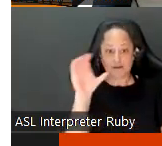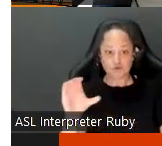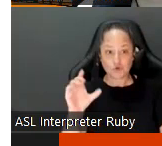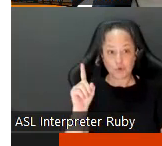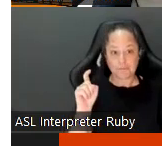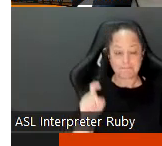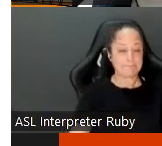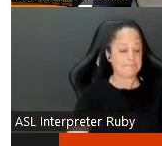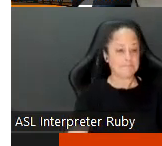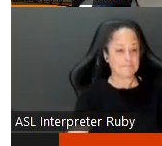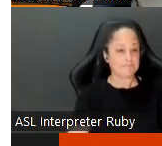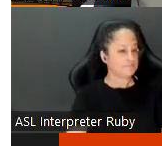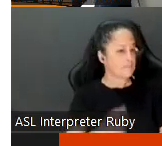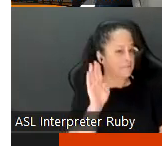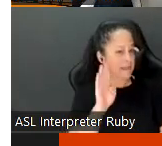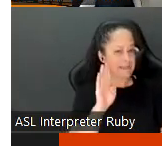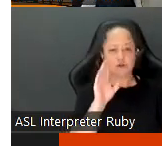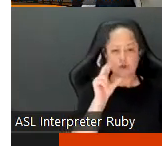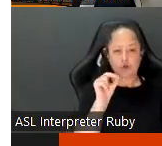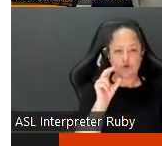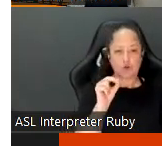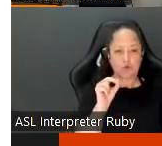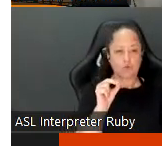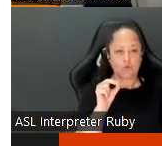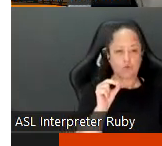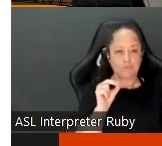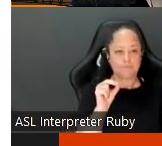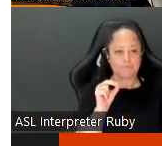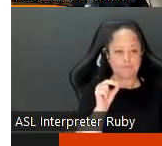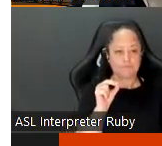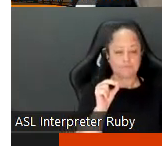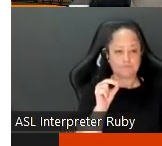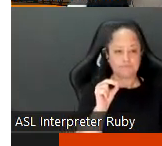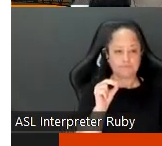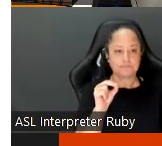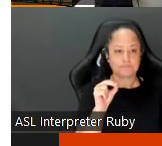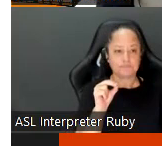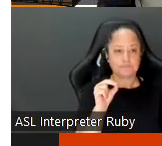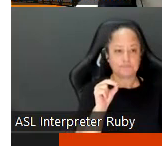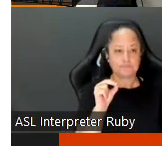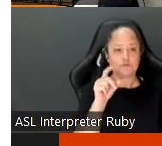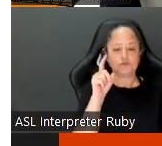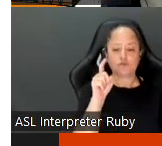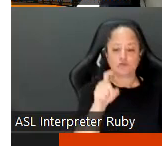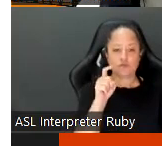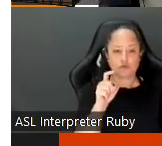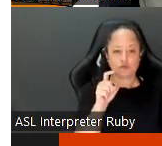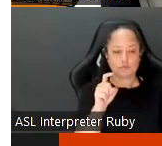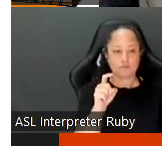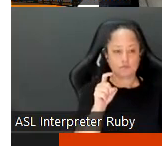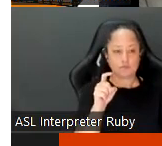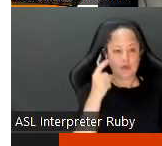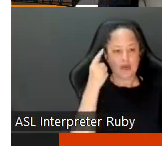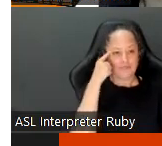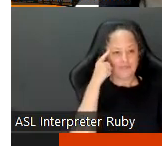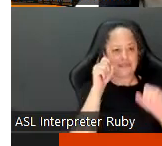uh no i mean you're not under i guess the thing is is that it shouldn't i